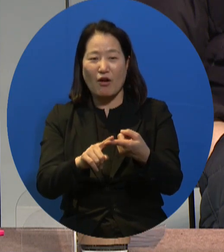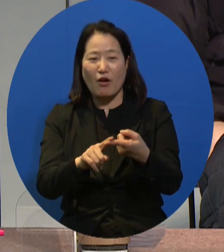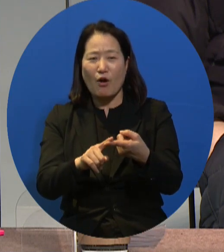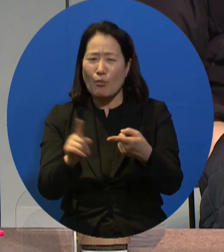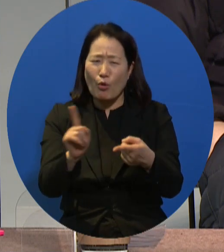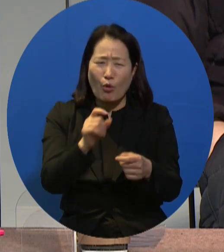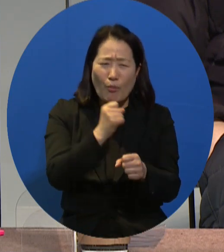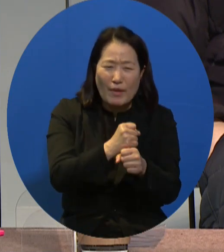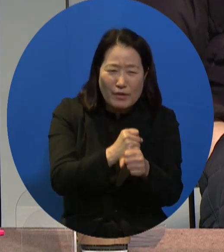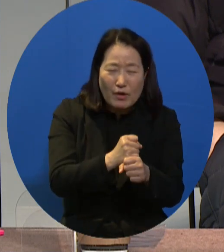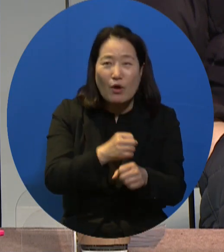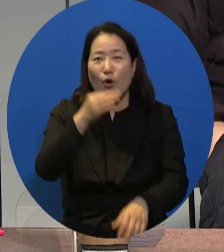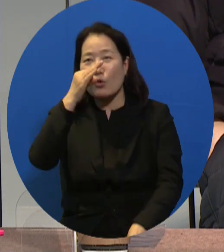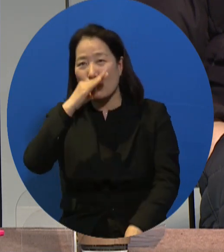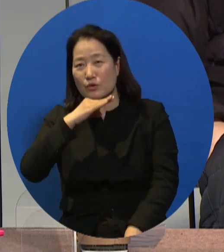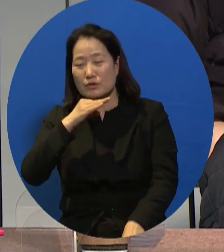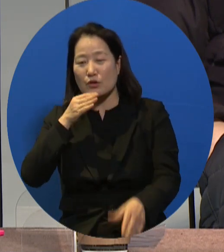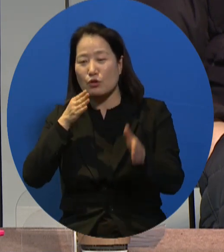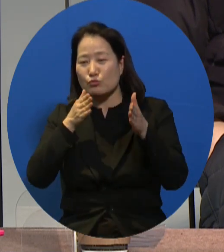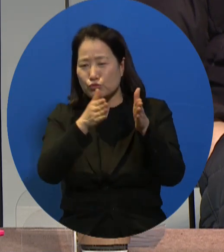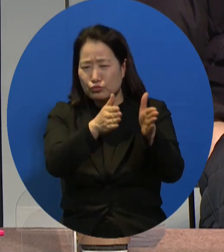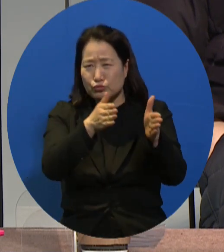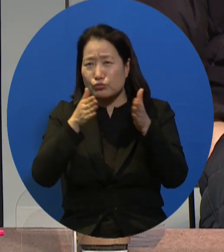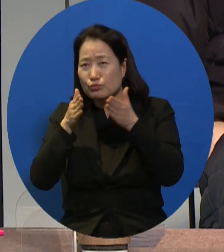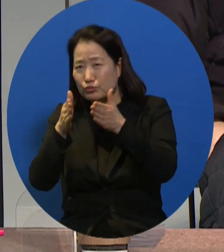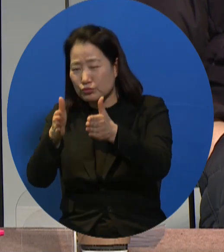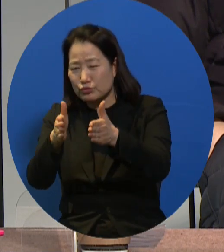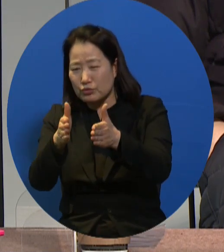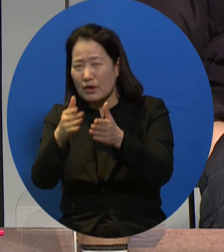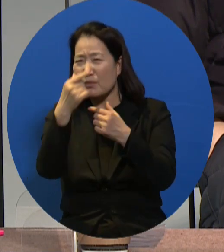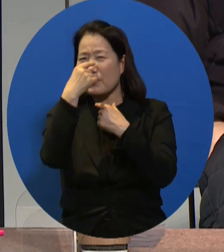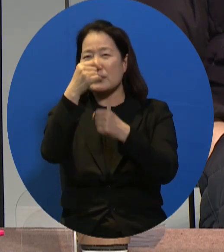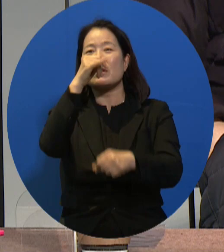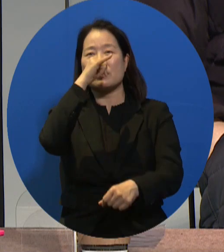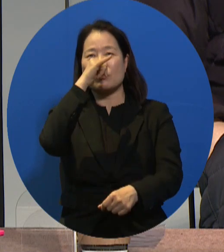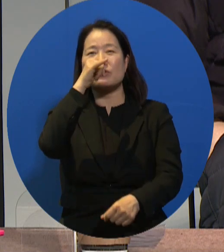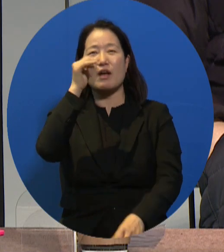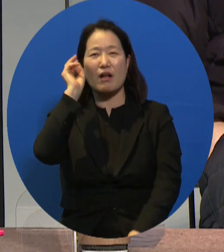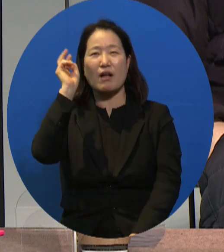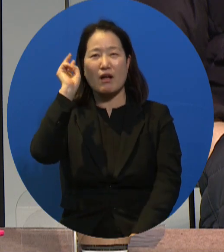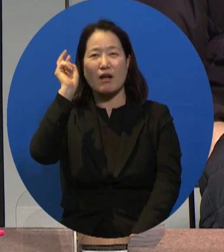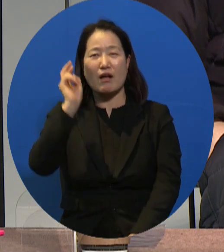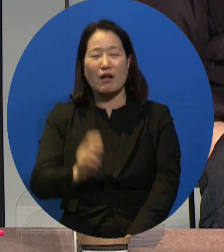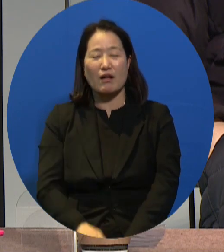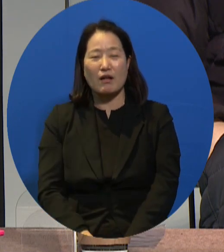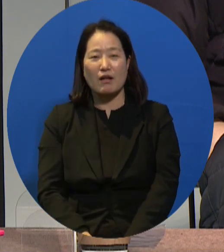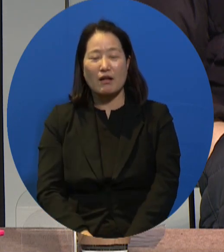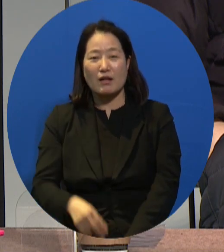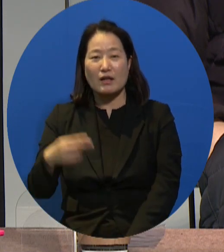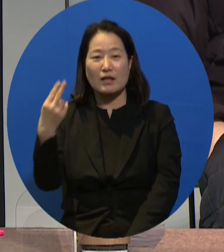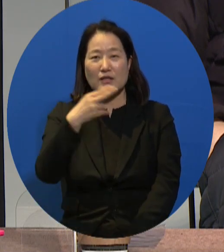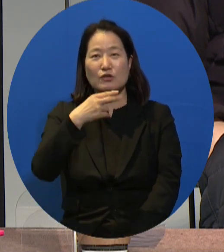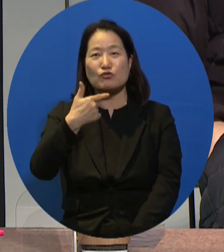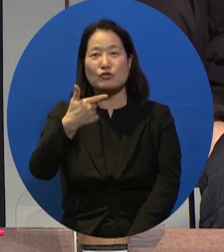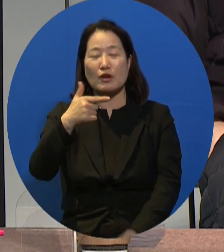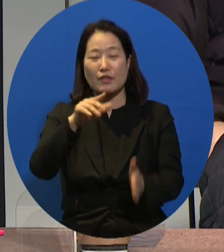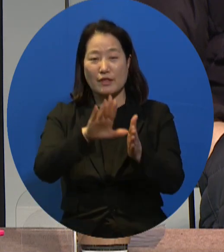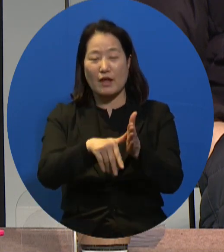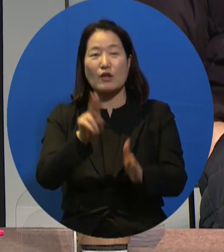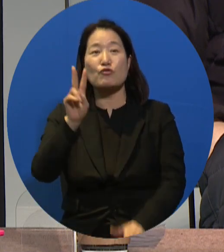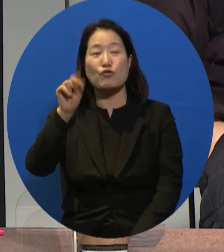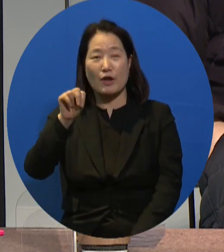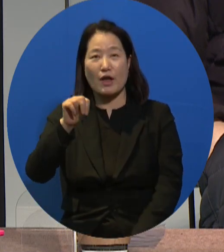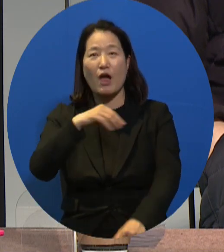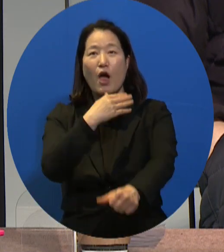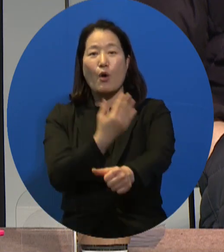at the time there was a very low level of awareness that disabled persons could make equal contribution.